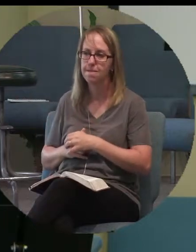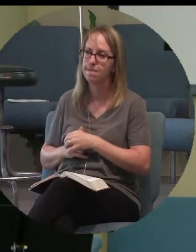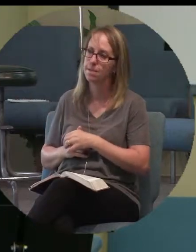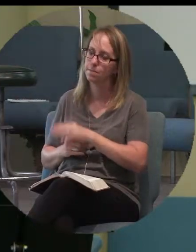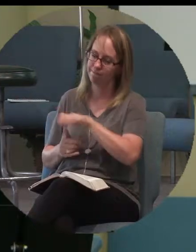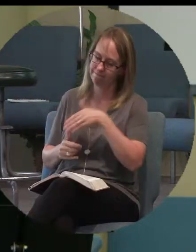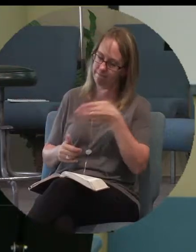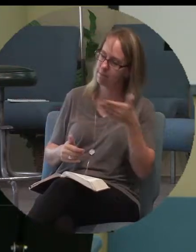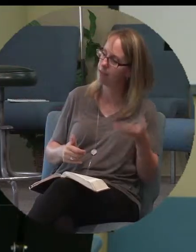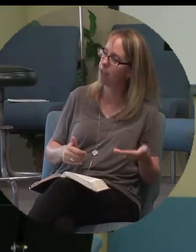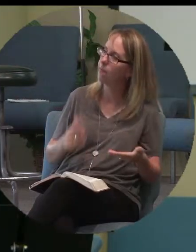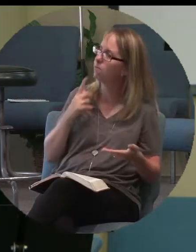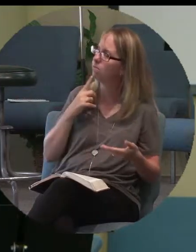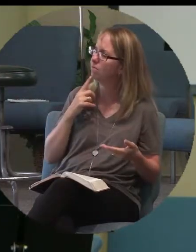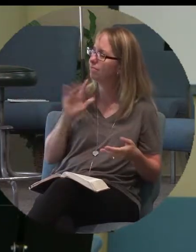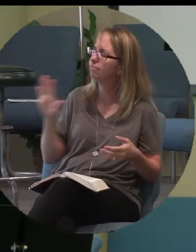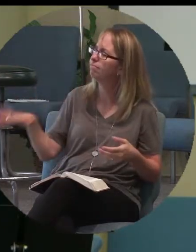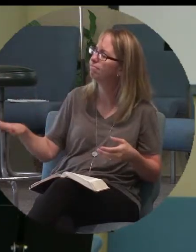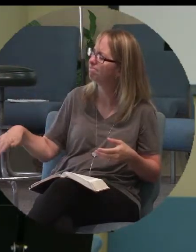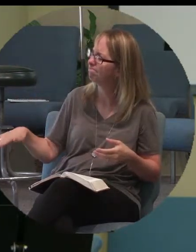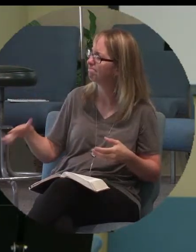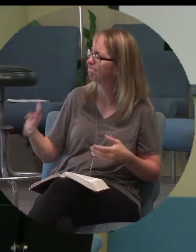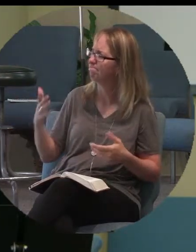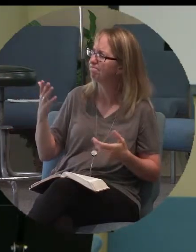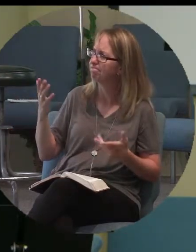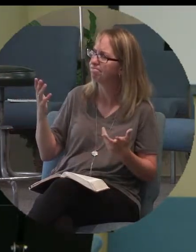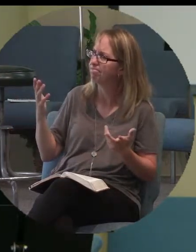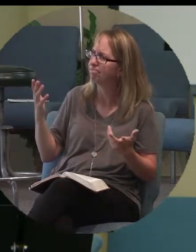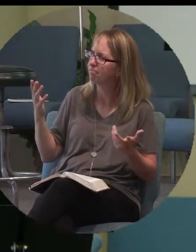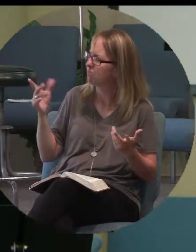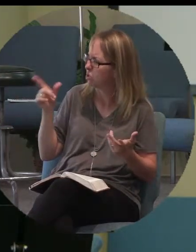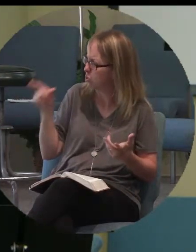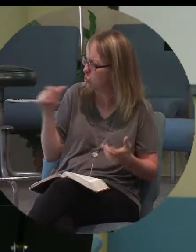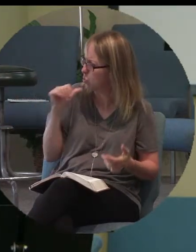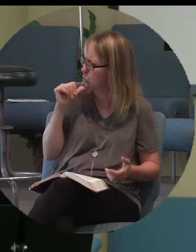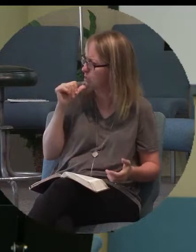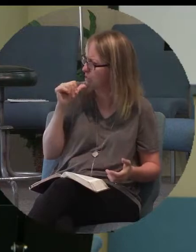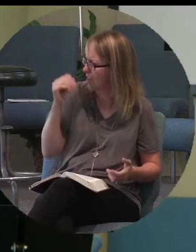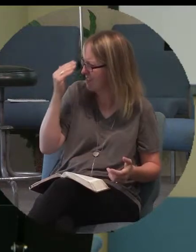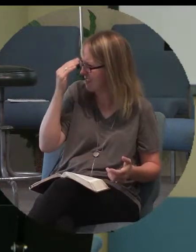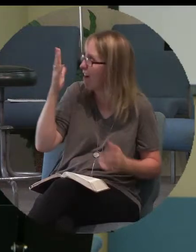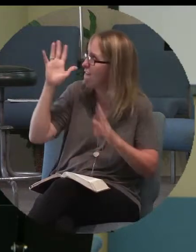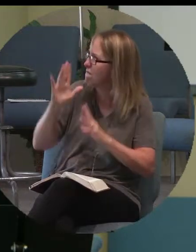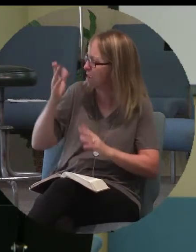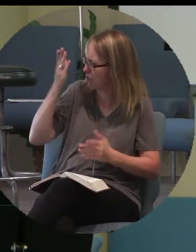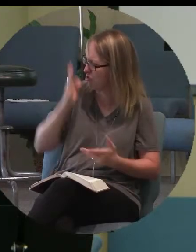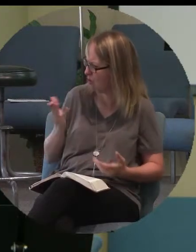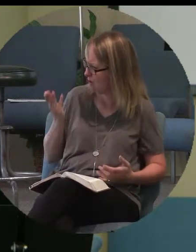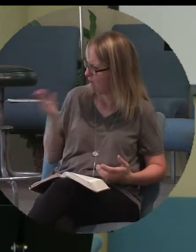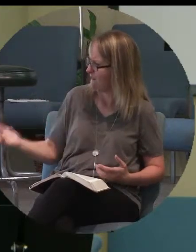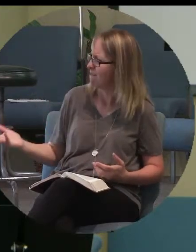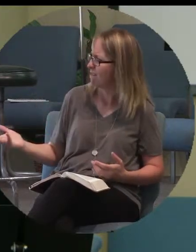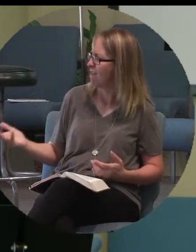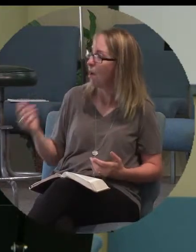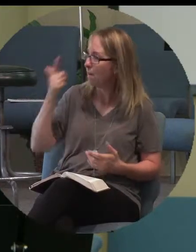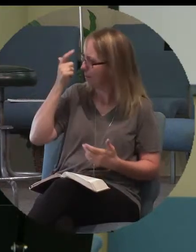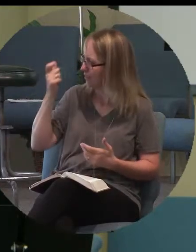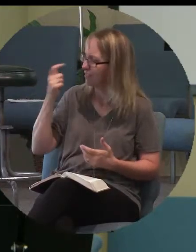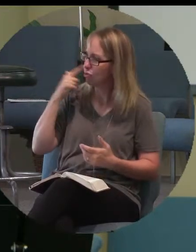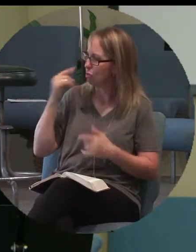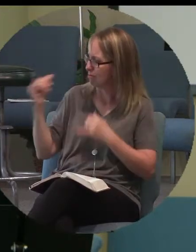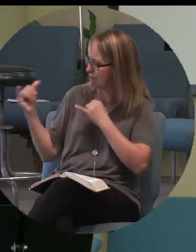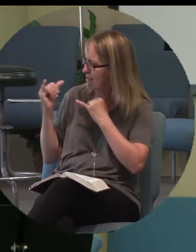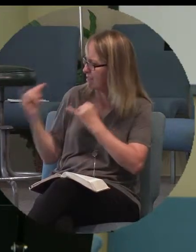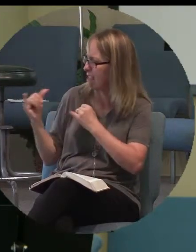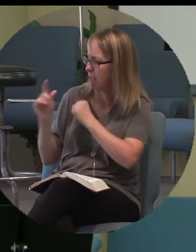But the other answered, And rebuking him, said, Do you not even fear God, since you are under the same